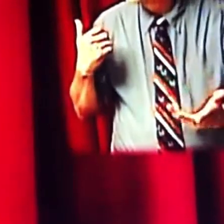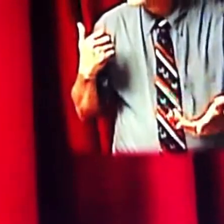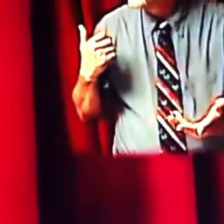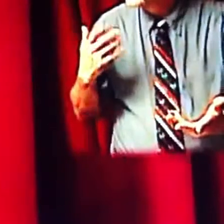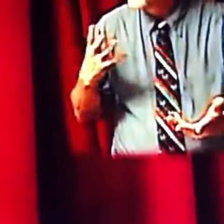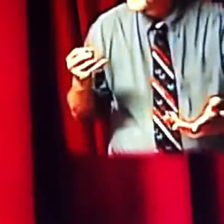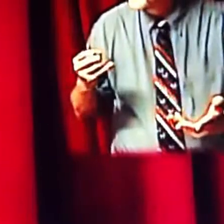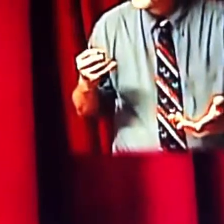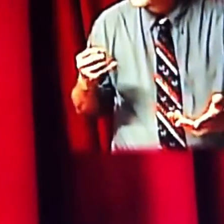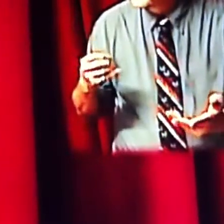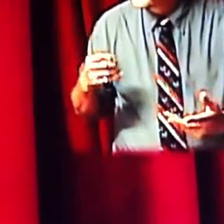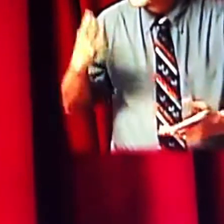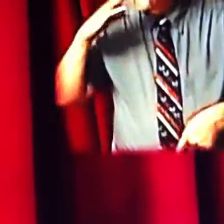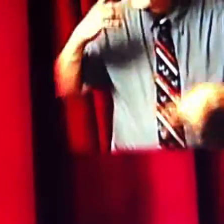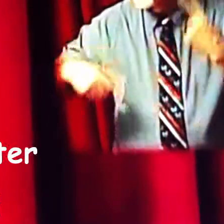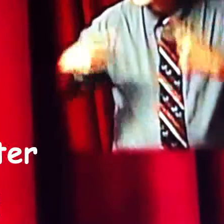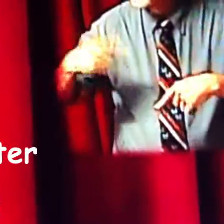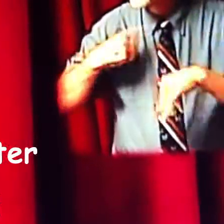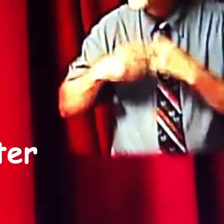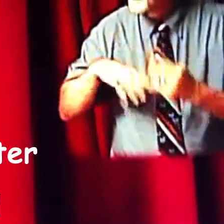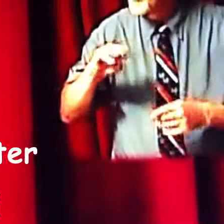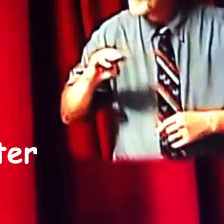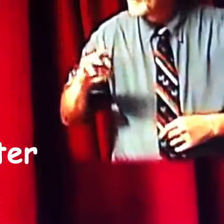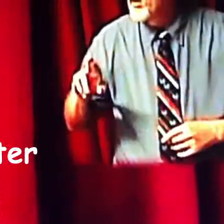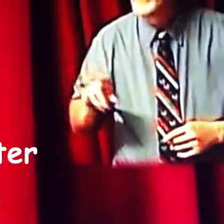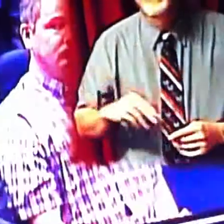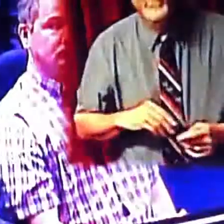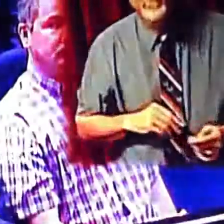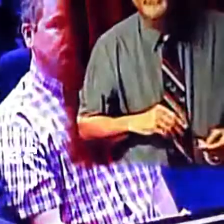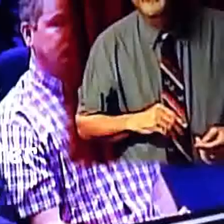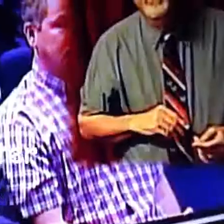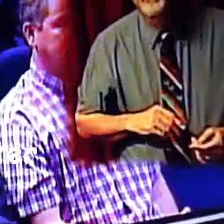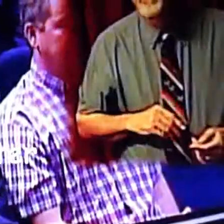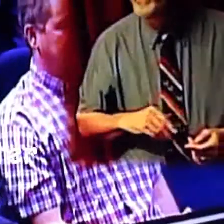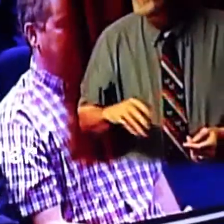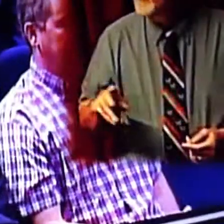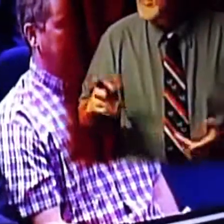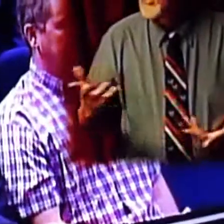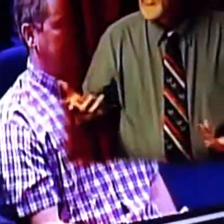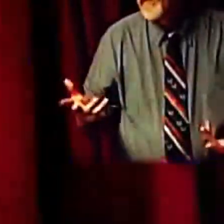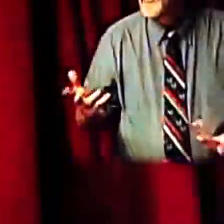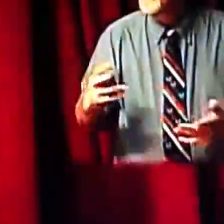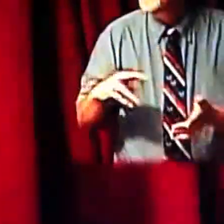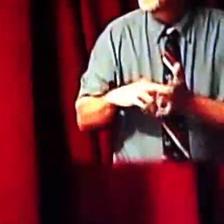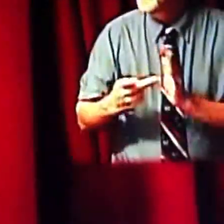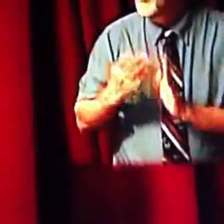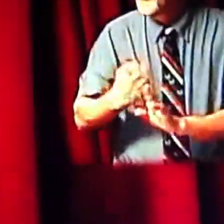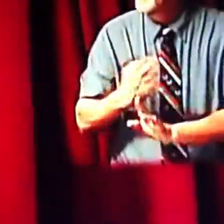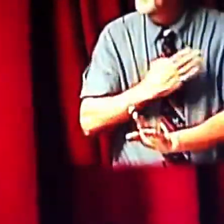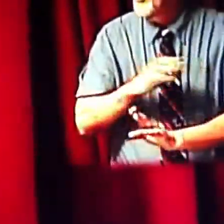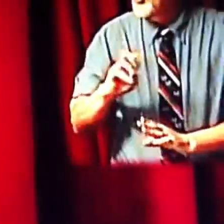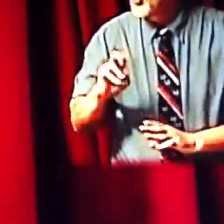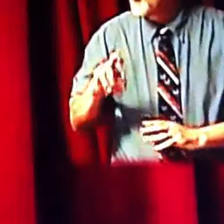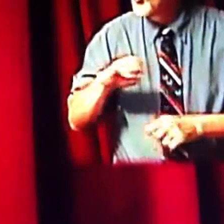And you know the controversy surrounding MMR. Yes, sir, I do. I mean, the prior owner